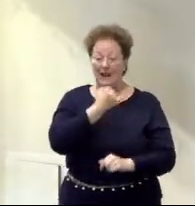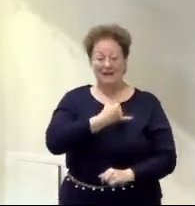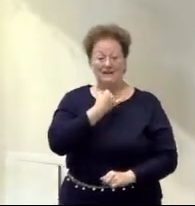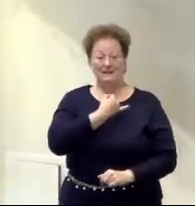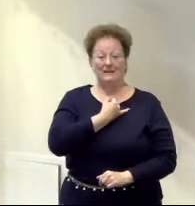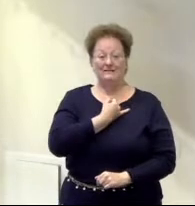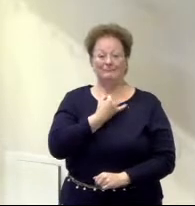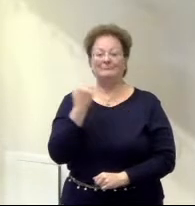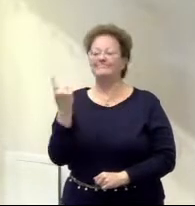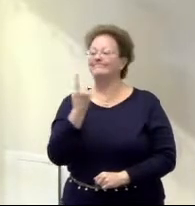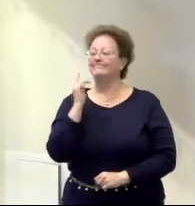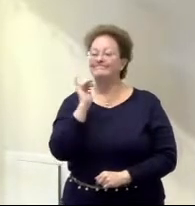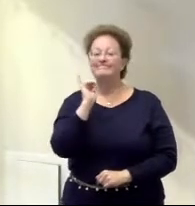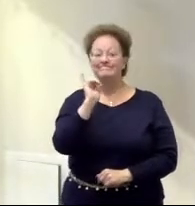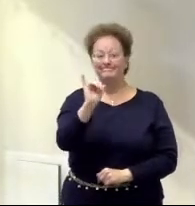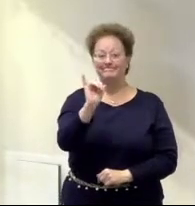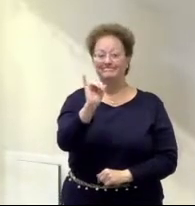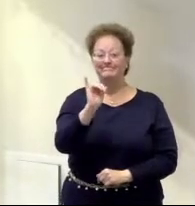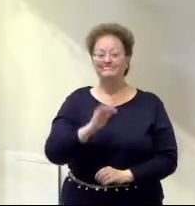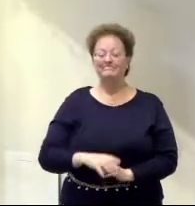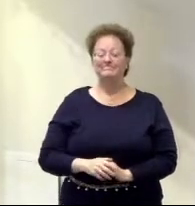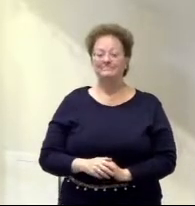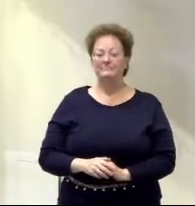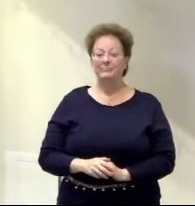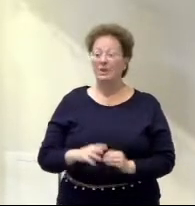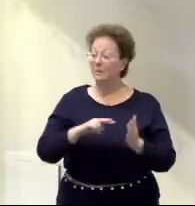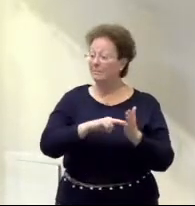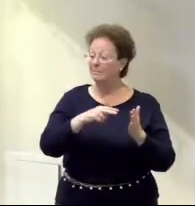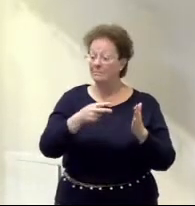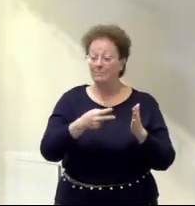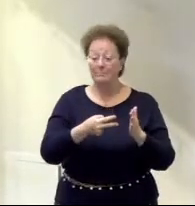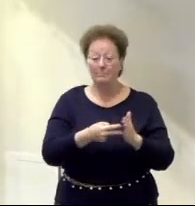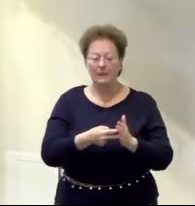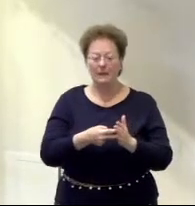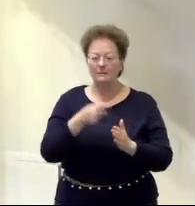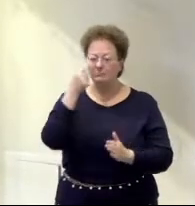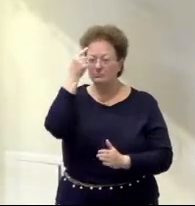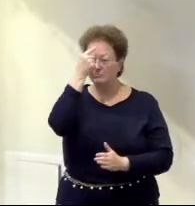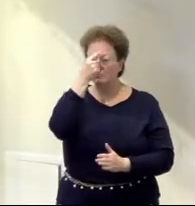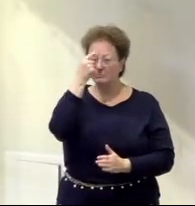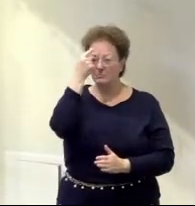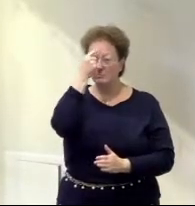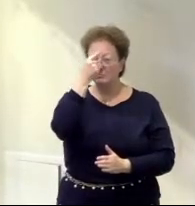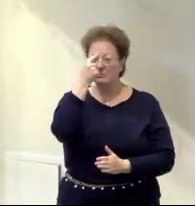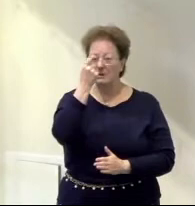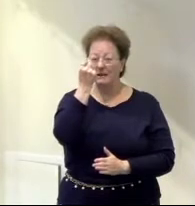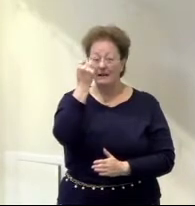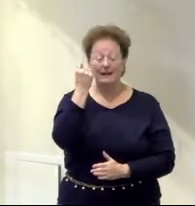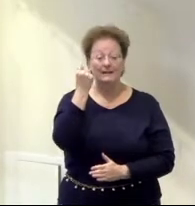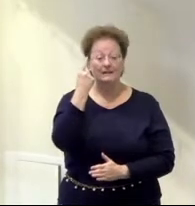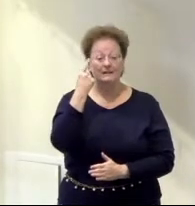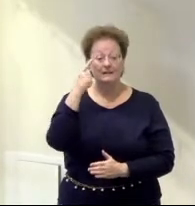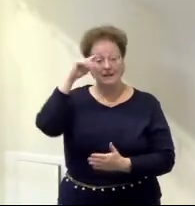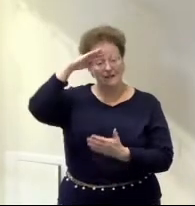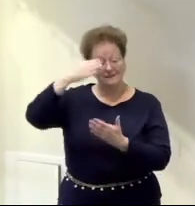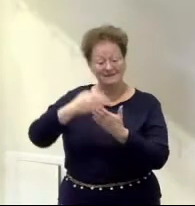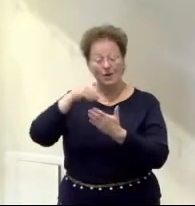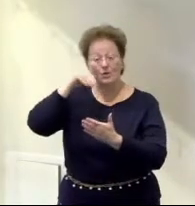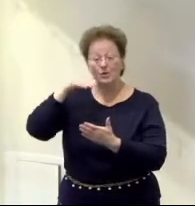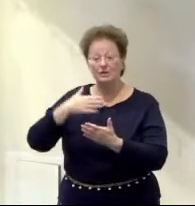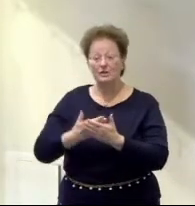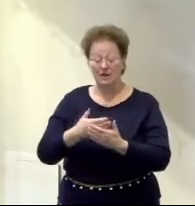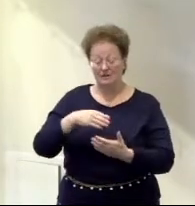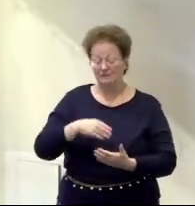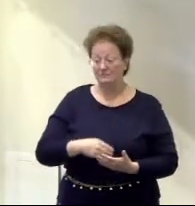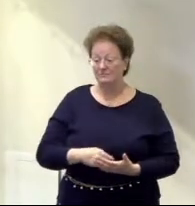lasts for eternity. And this is what it means when you start to understand that you're a son or daughter of God. It means that you're